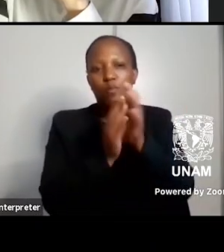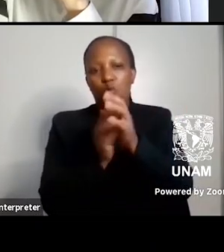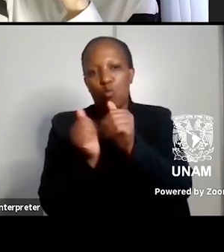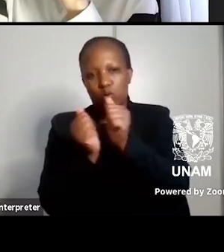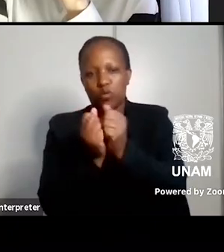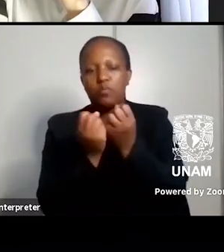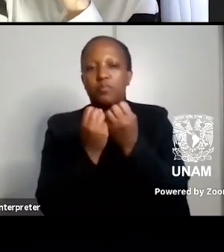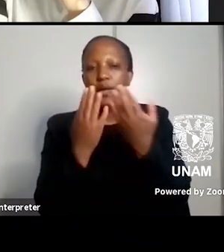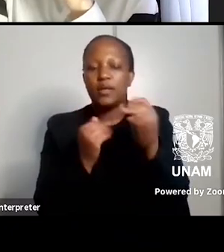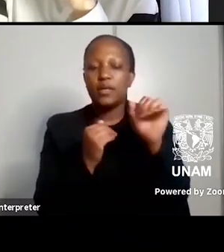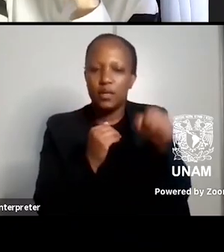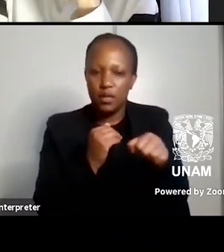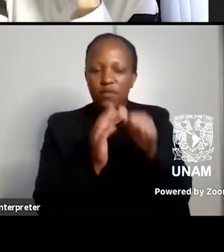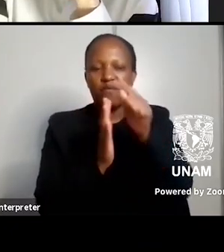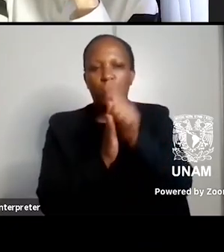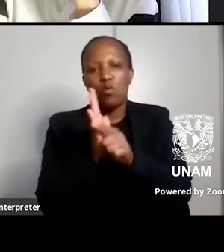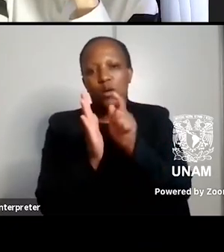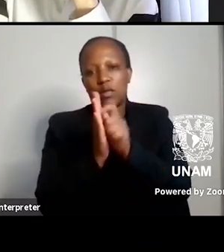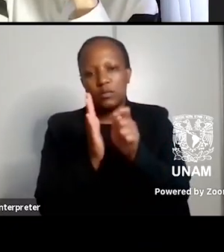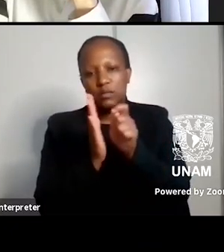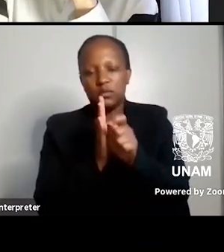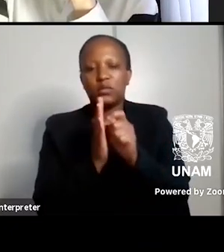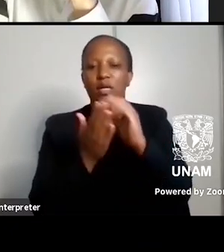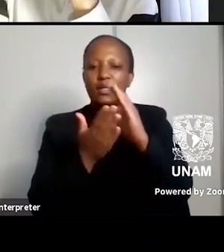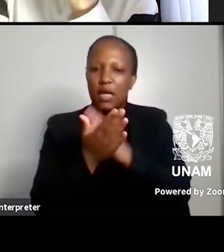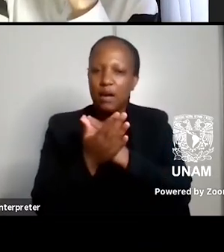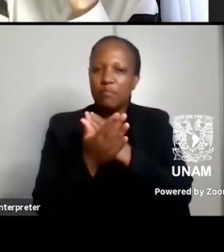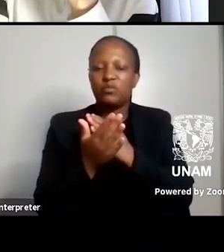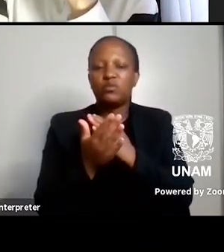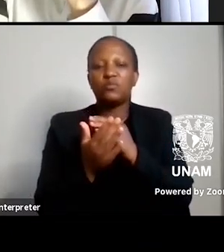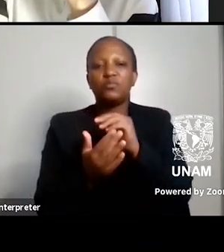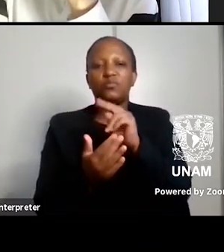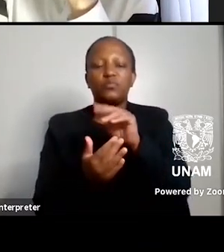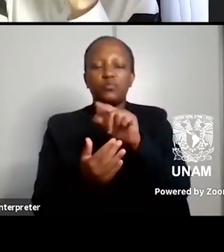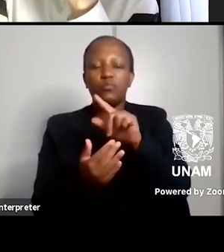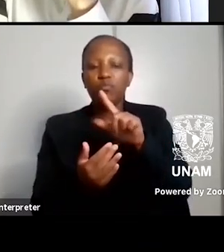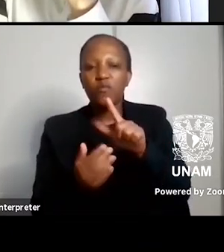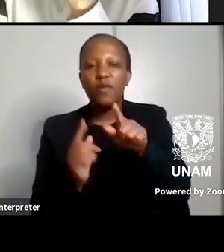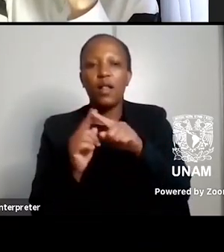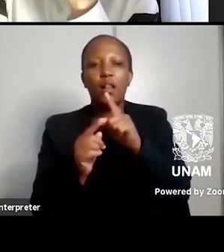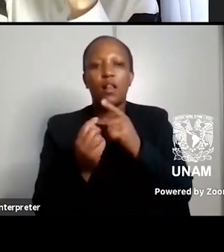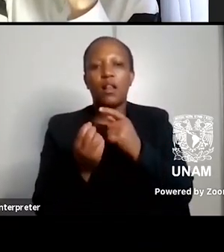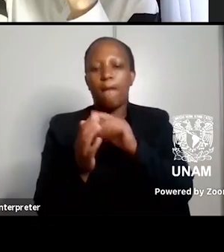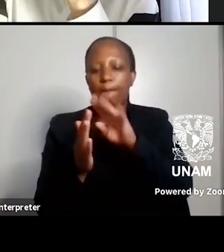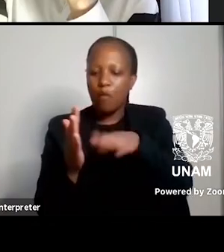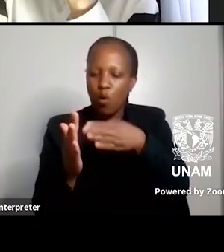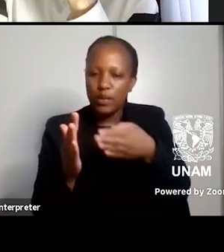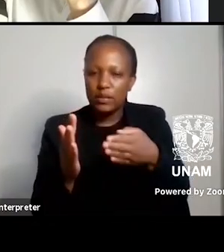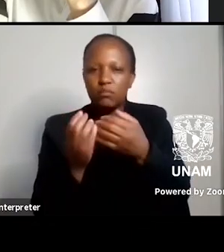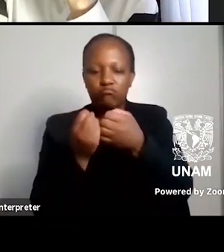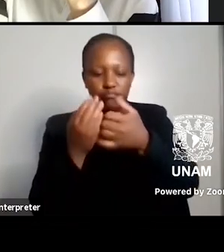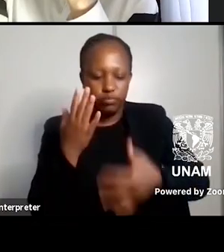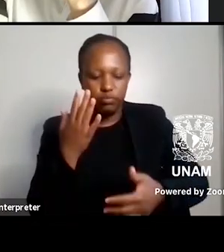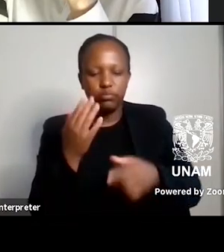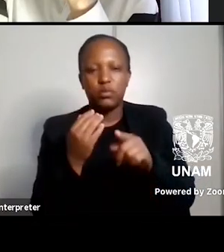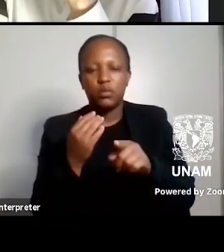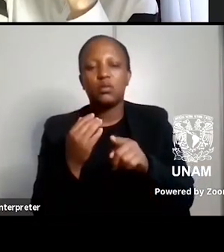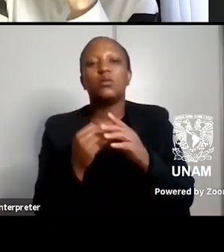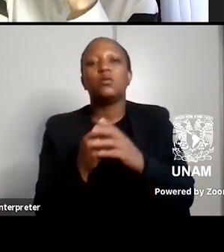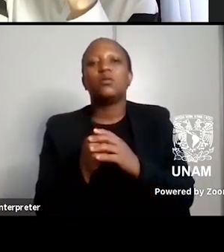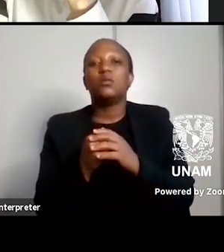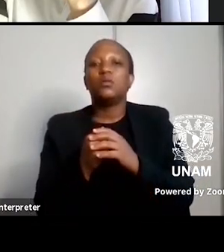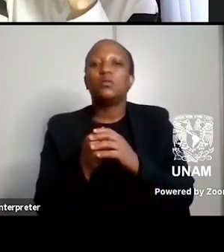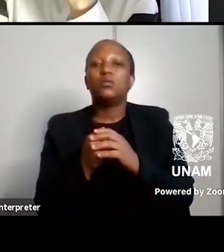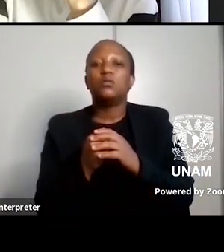on literature some genres novel poetry etc but those workshops are part